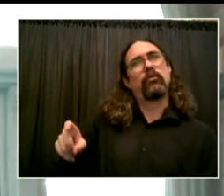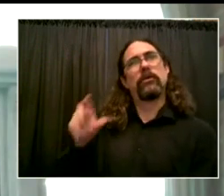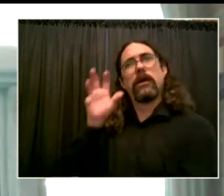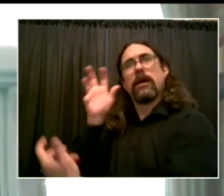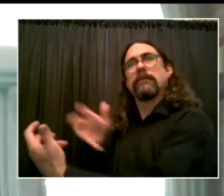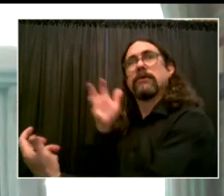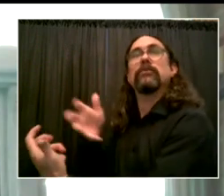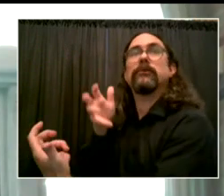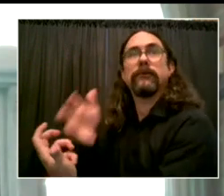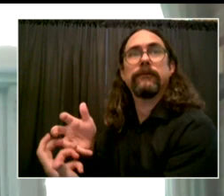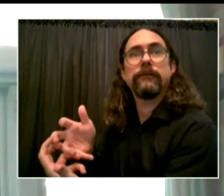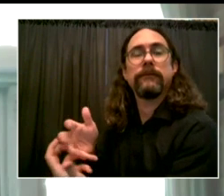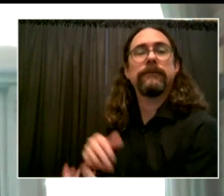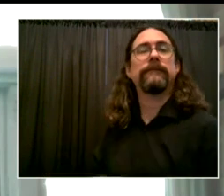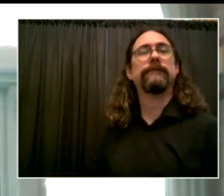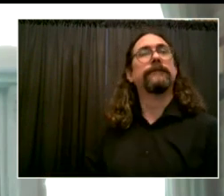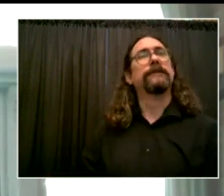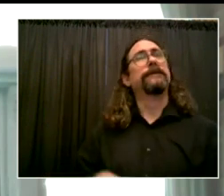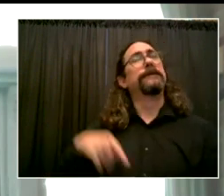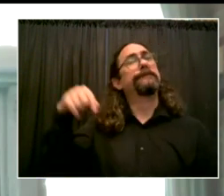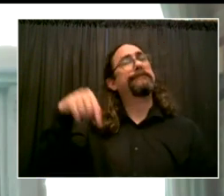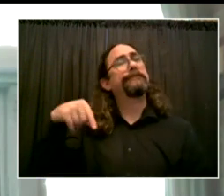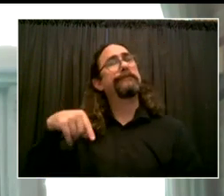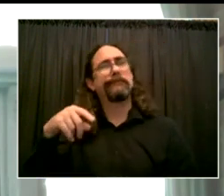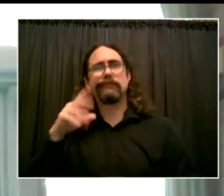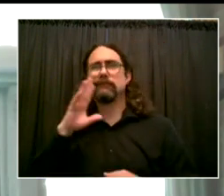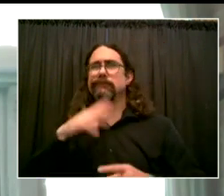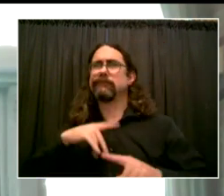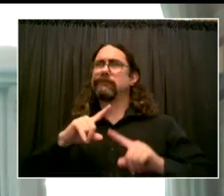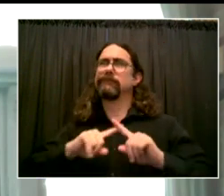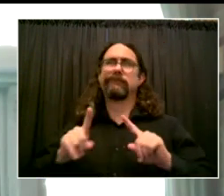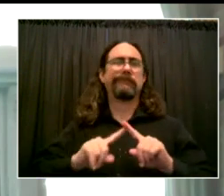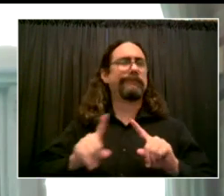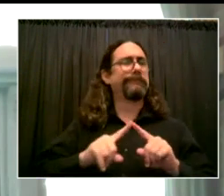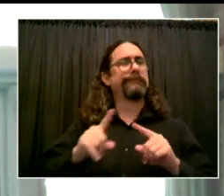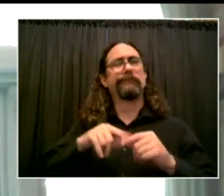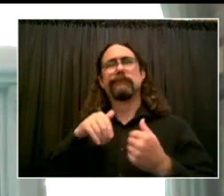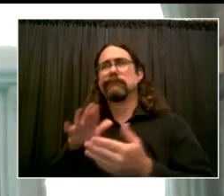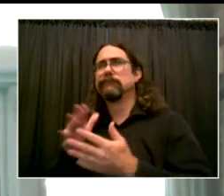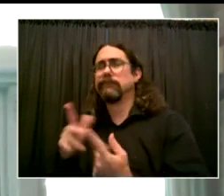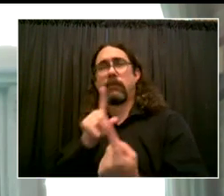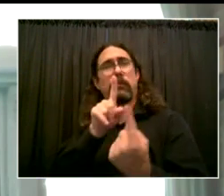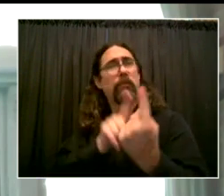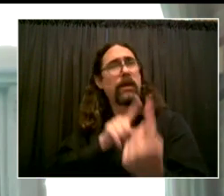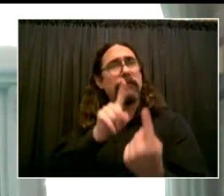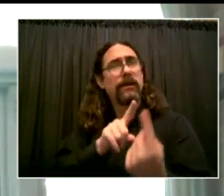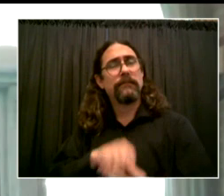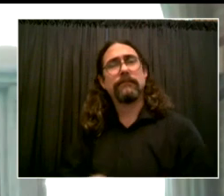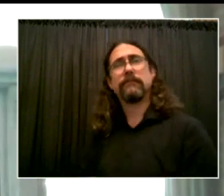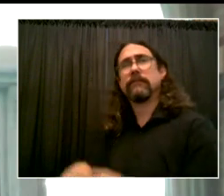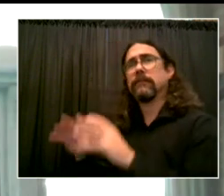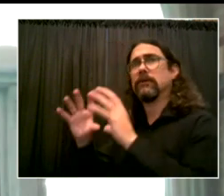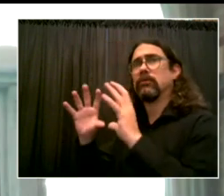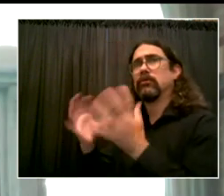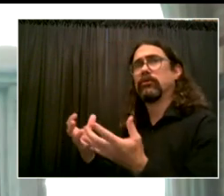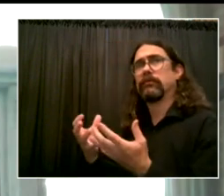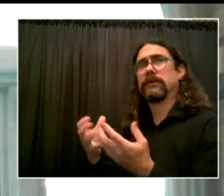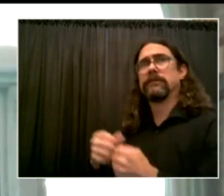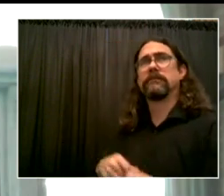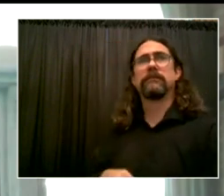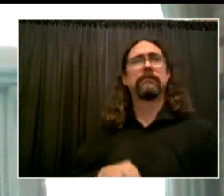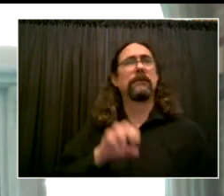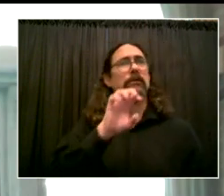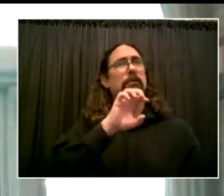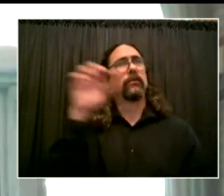out, but really excited that we already have certified teachers that are already connected to home instruction, and we're looking forward to